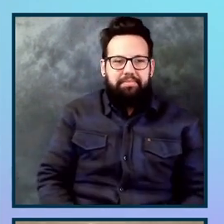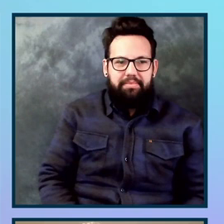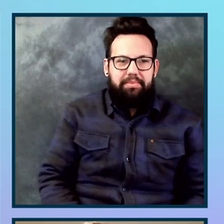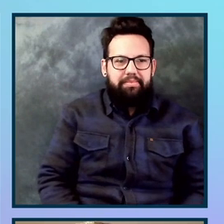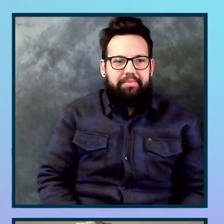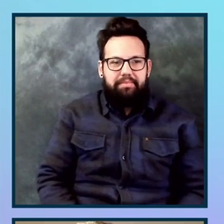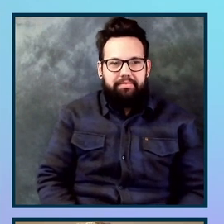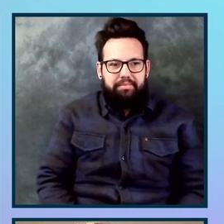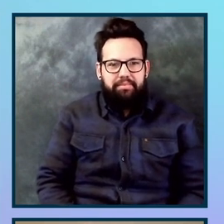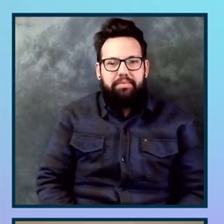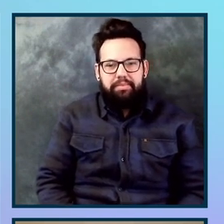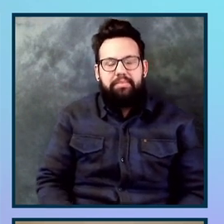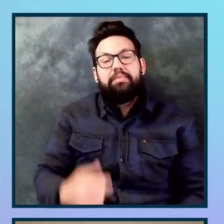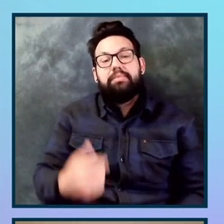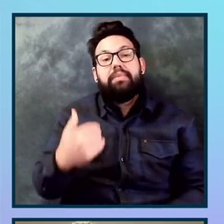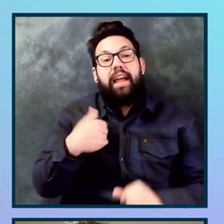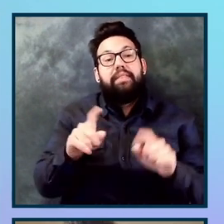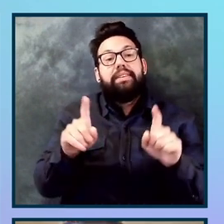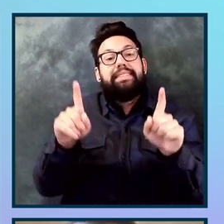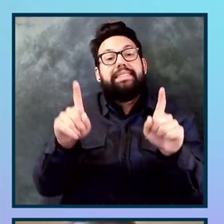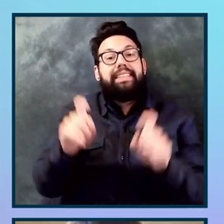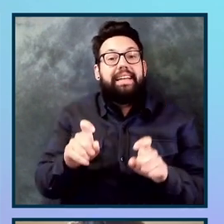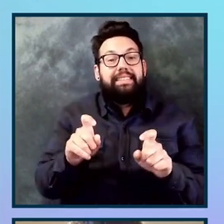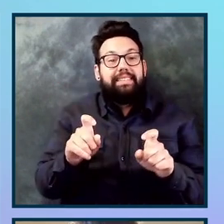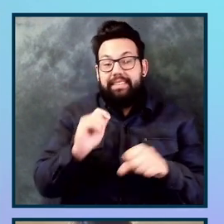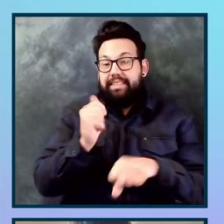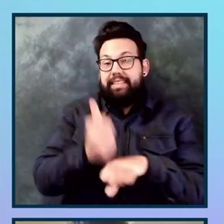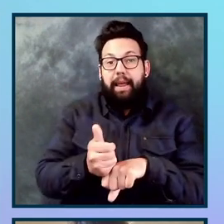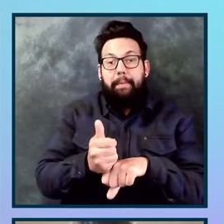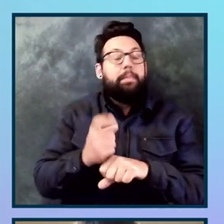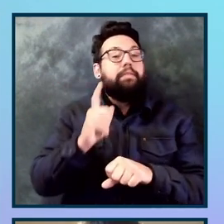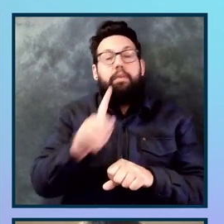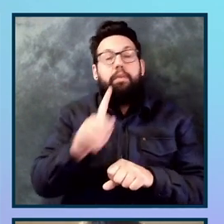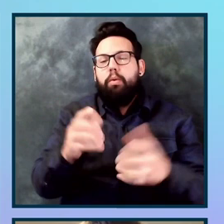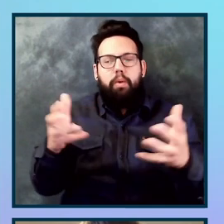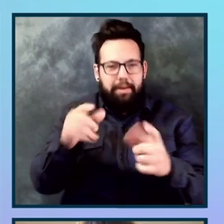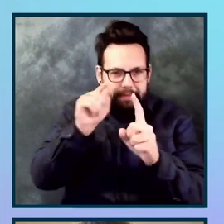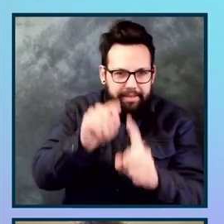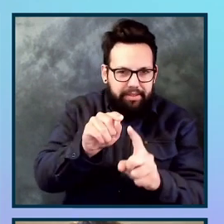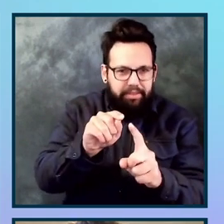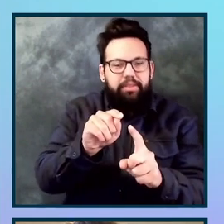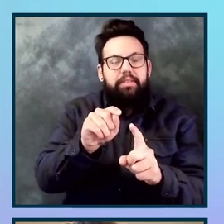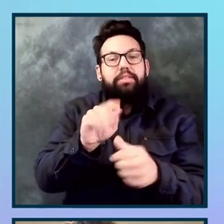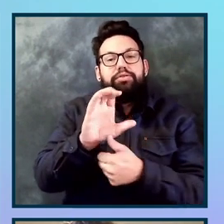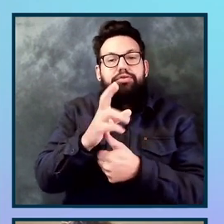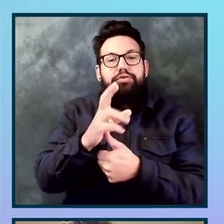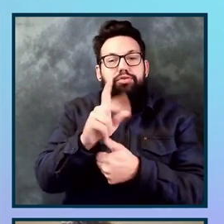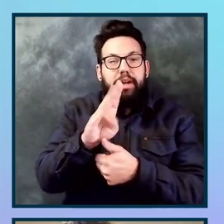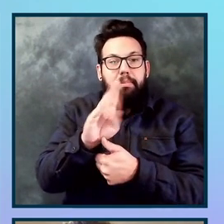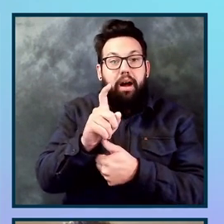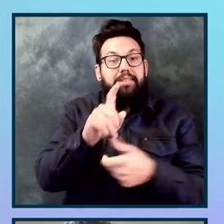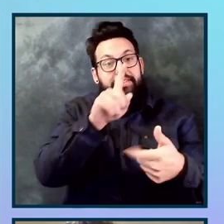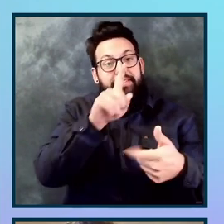test. I have a test suite set up for my check boxes and one set up for the accordion. So, um, I don't want to